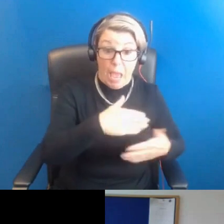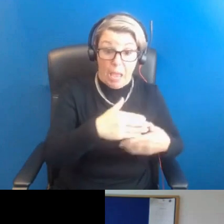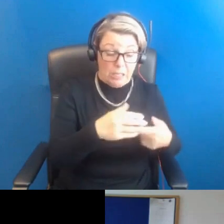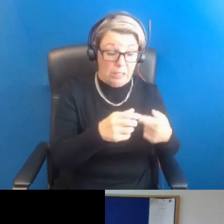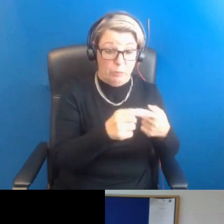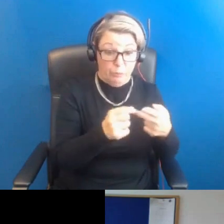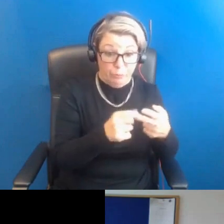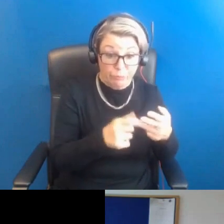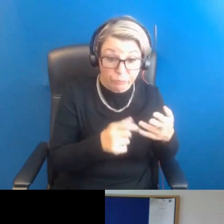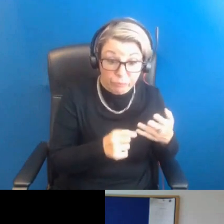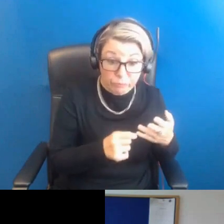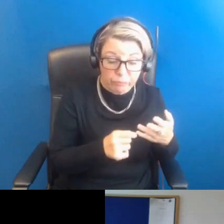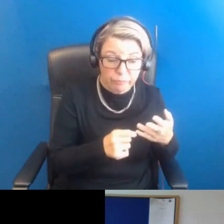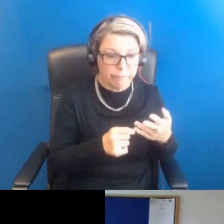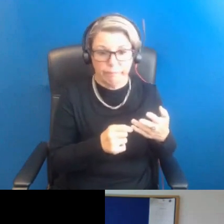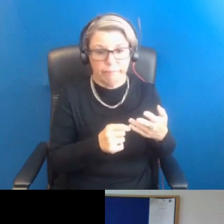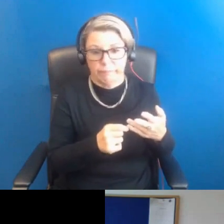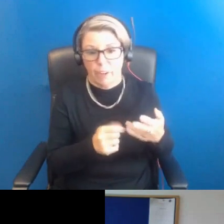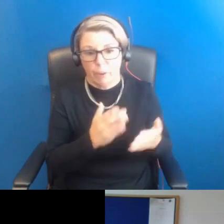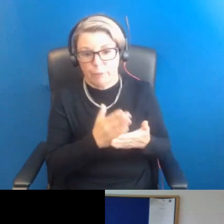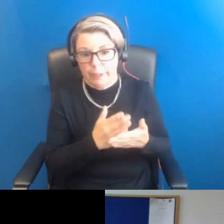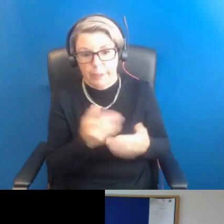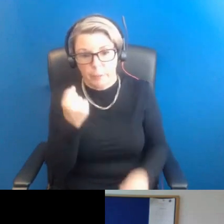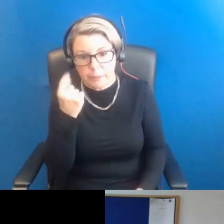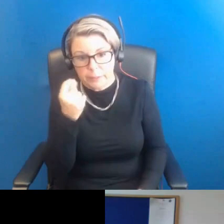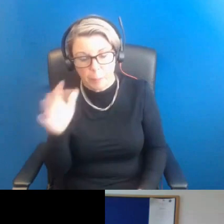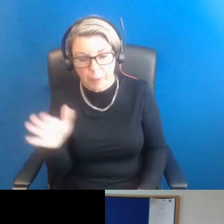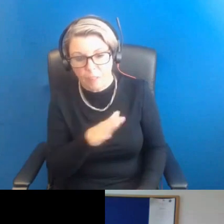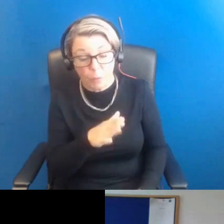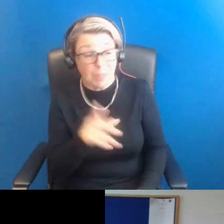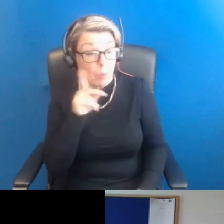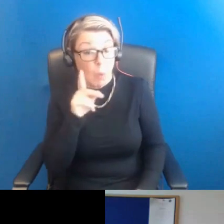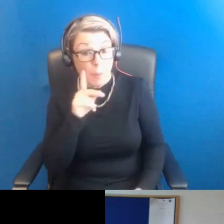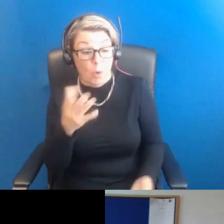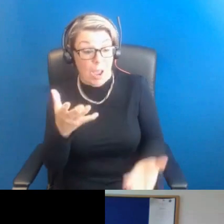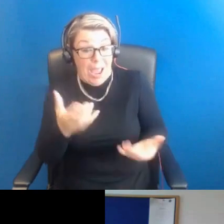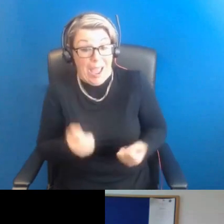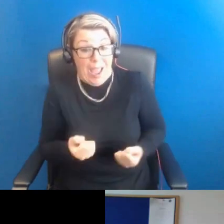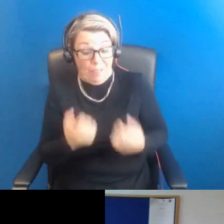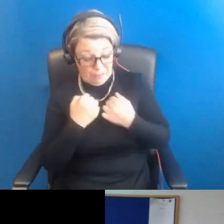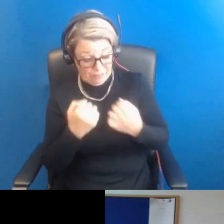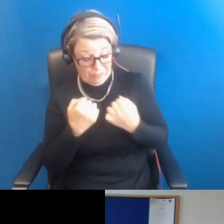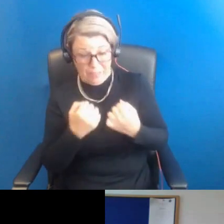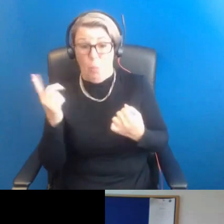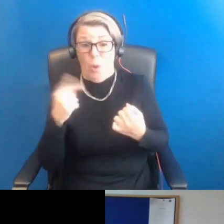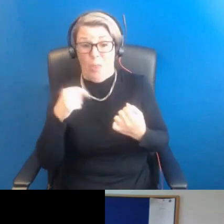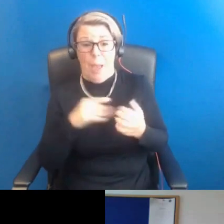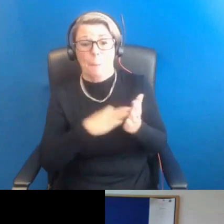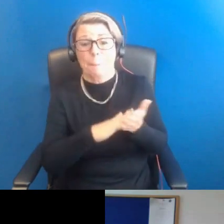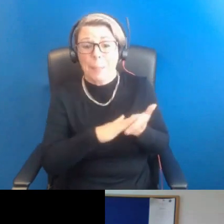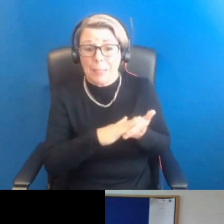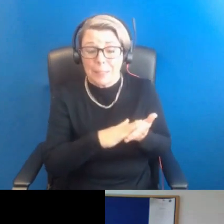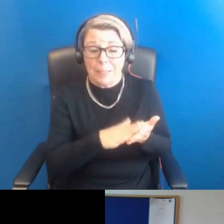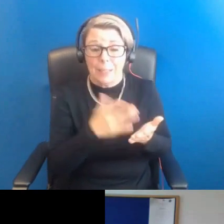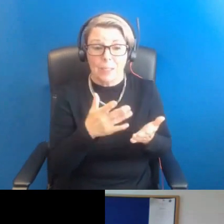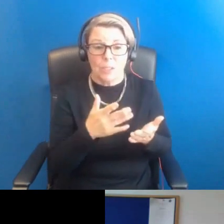It's often misunderstood, even by women that have it, and by health care providers. And there are lots